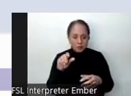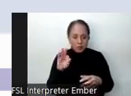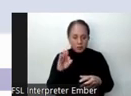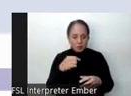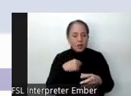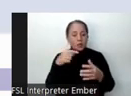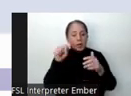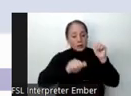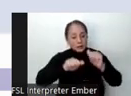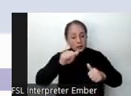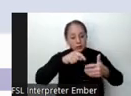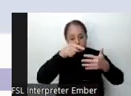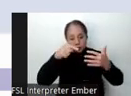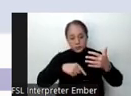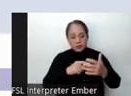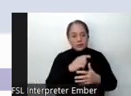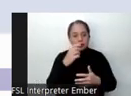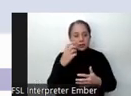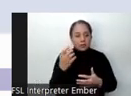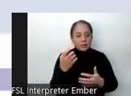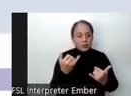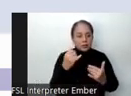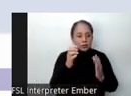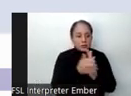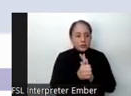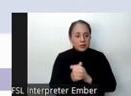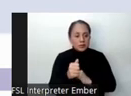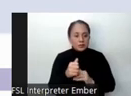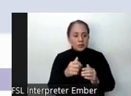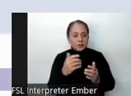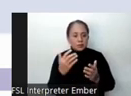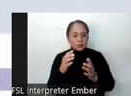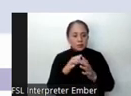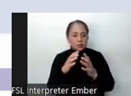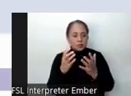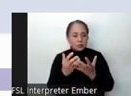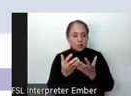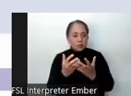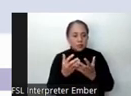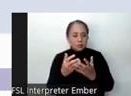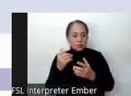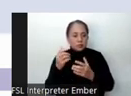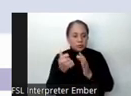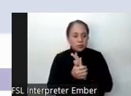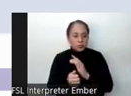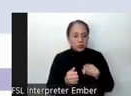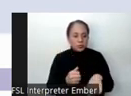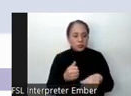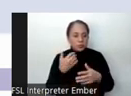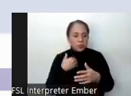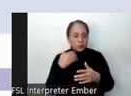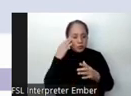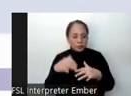components. Emergent skills, conventional or global skills that focus more on word reading and comprehension,